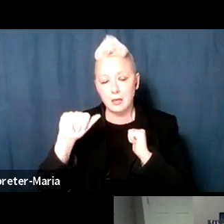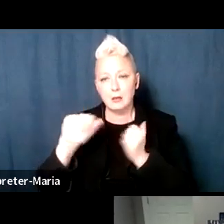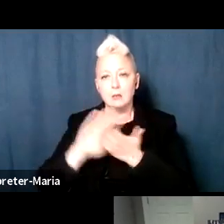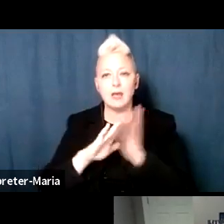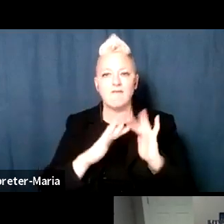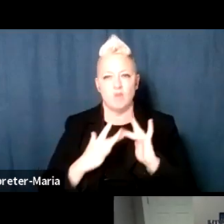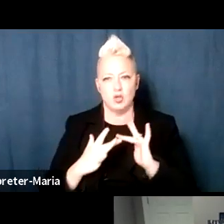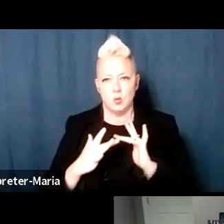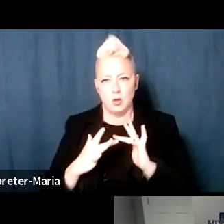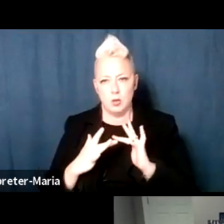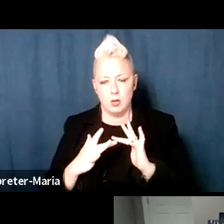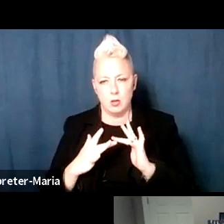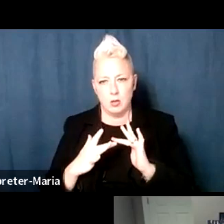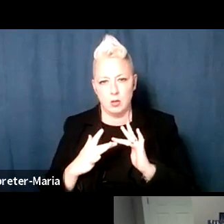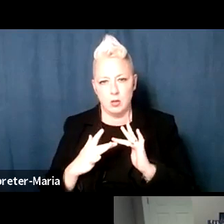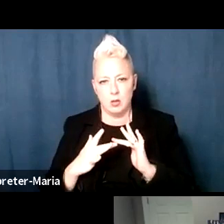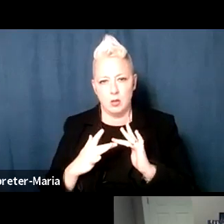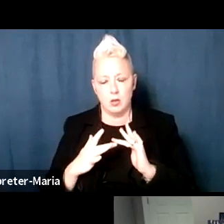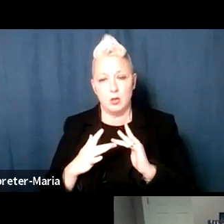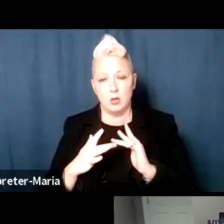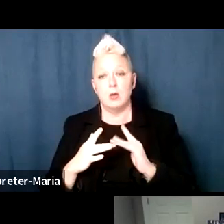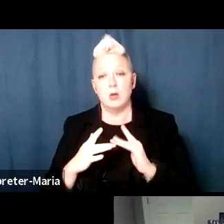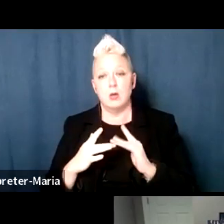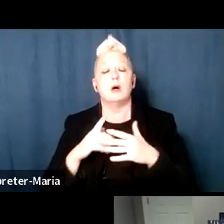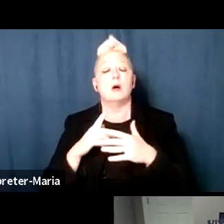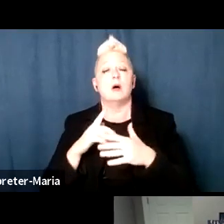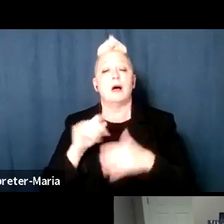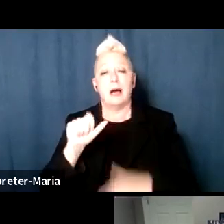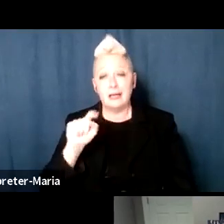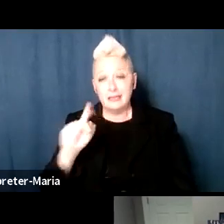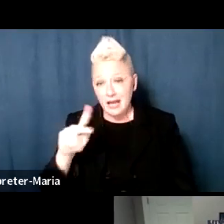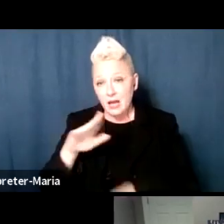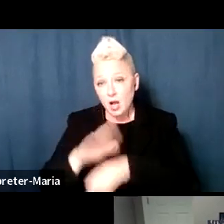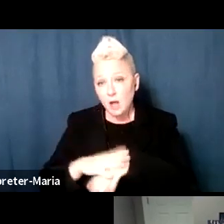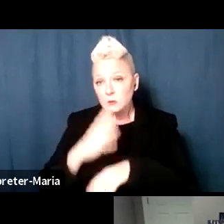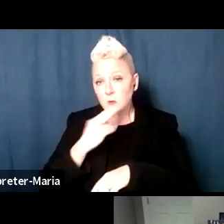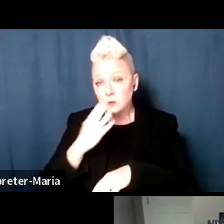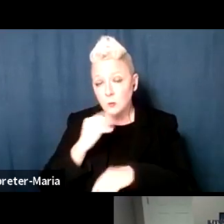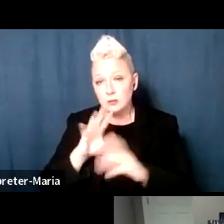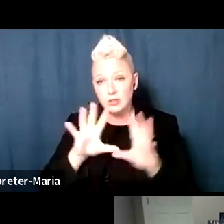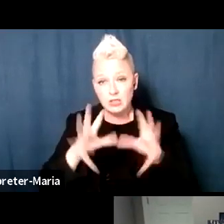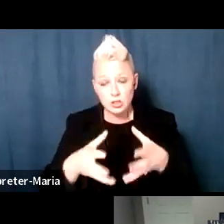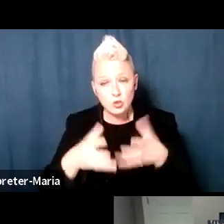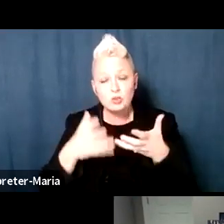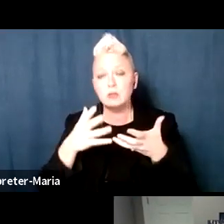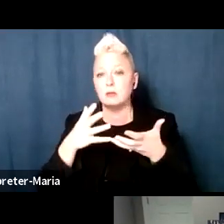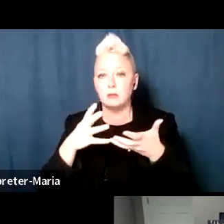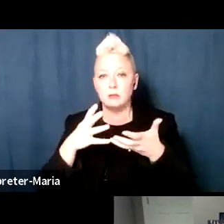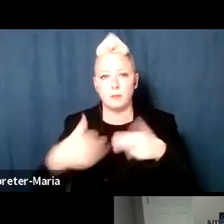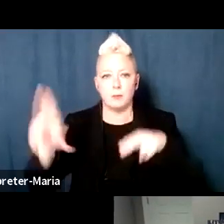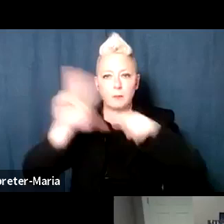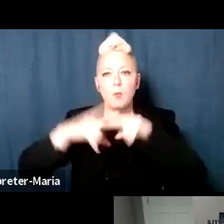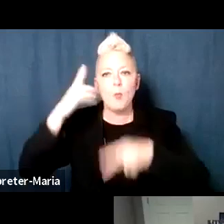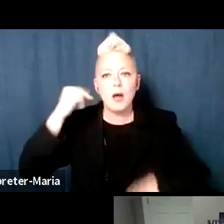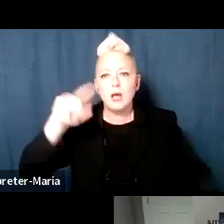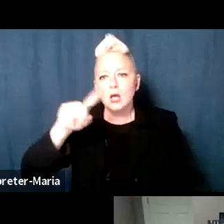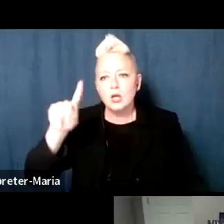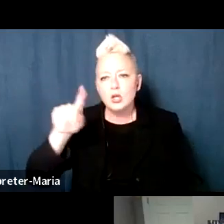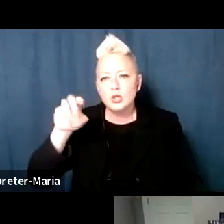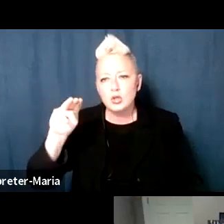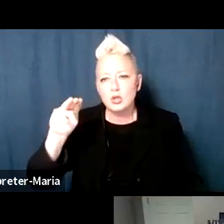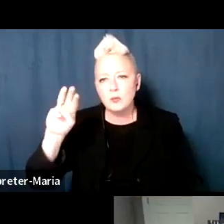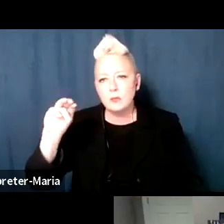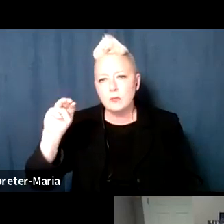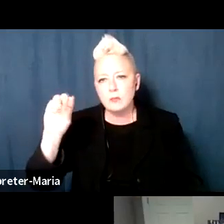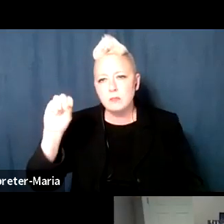So attacks on Jewish institutions were up considerably in 2020. Why? Because of Zoom bombing. So